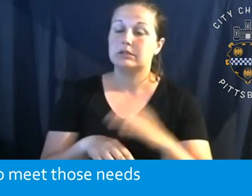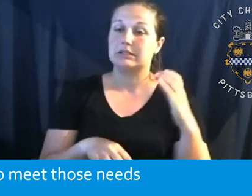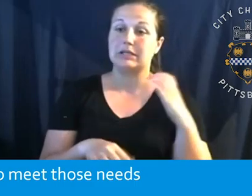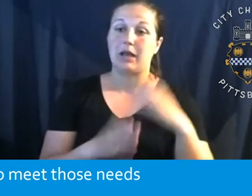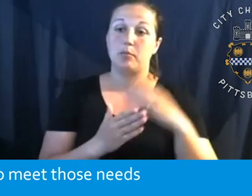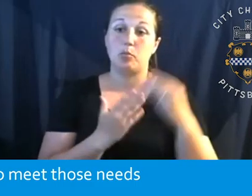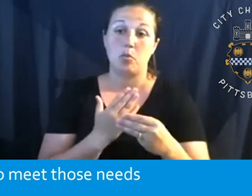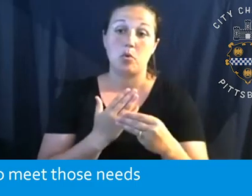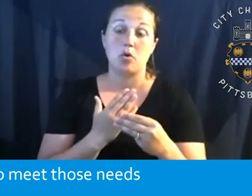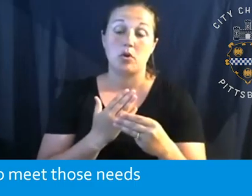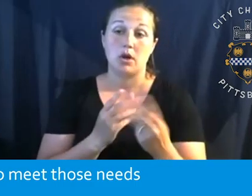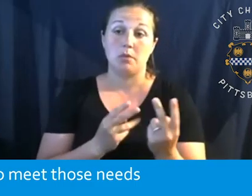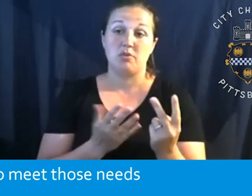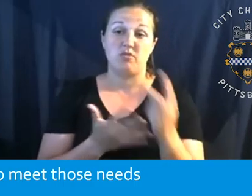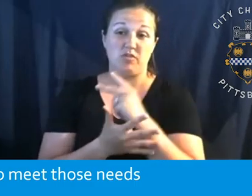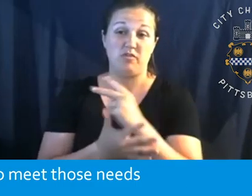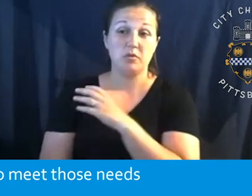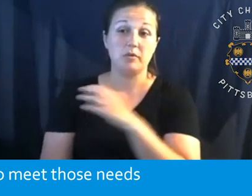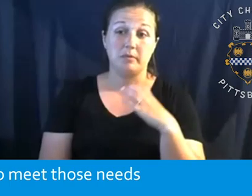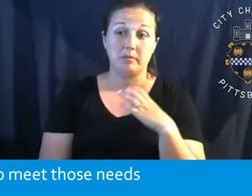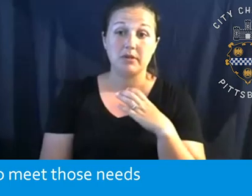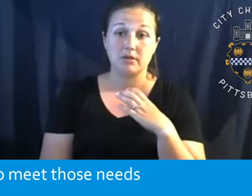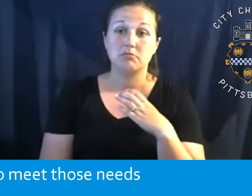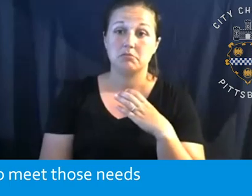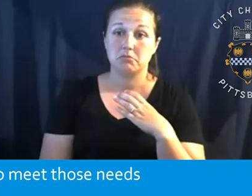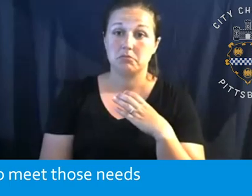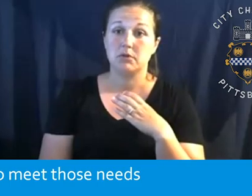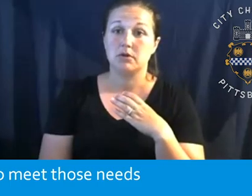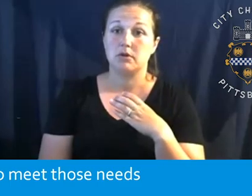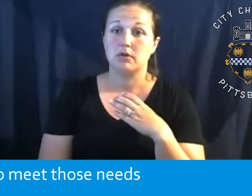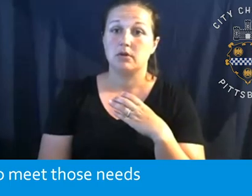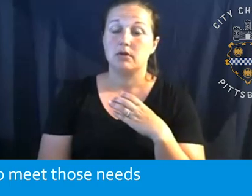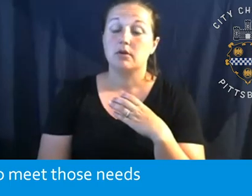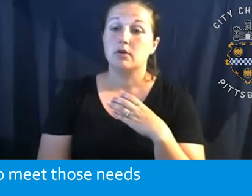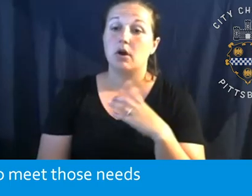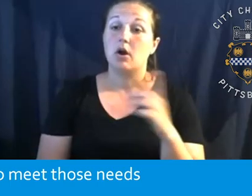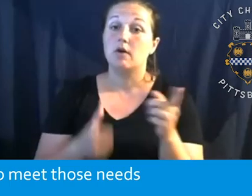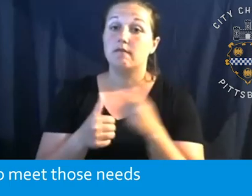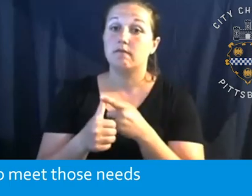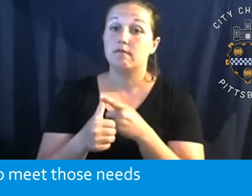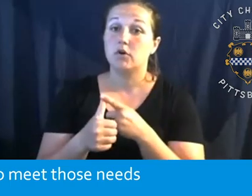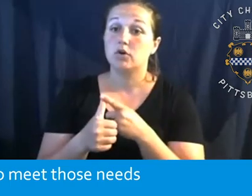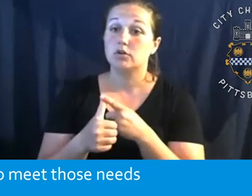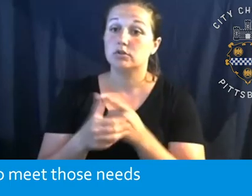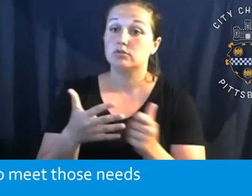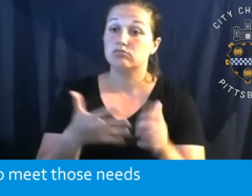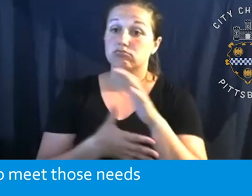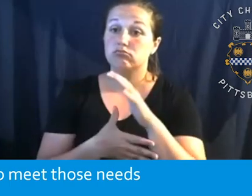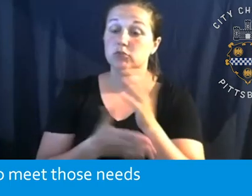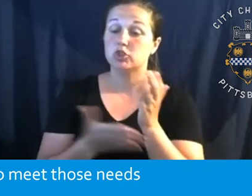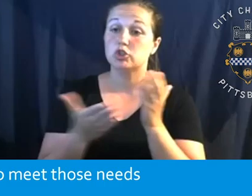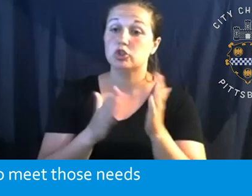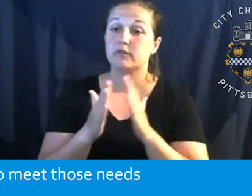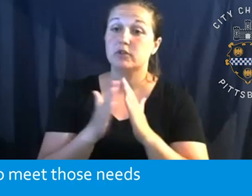review committee. Um, we, our first, if our first, first priorities are serving the community and our